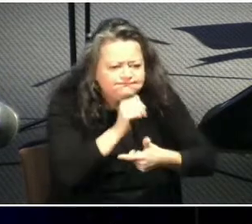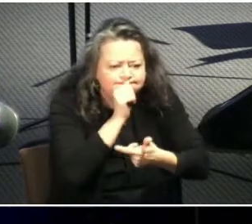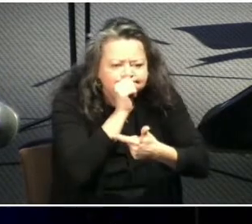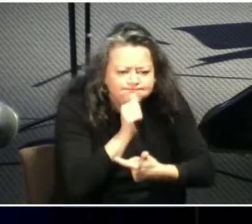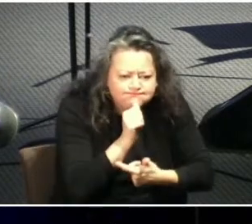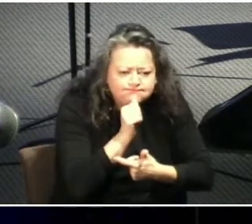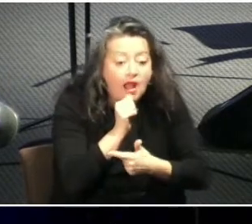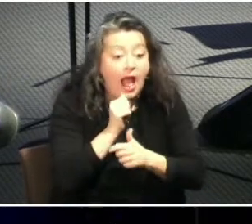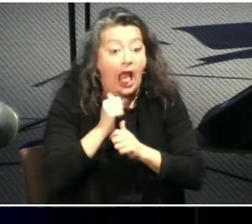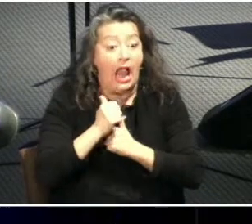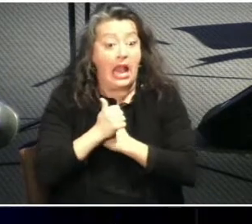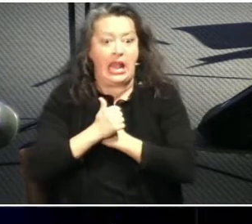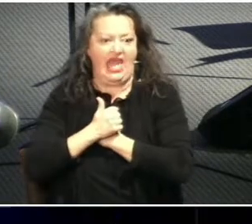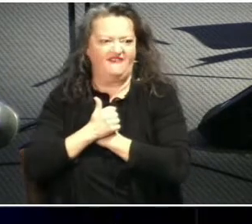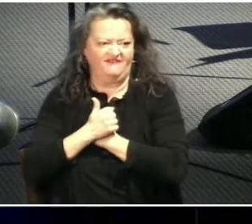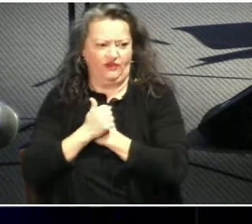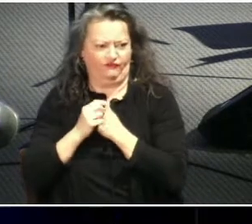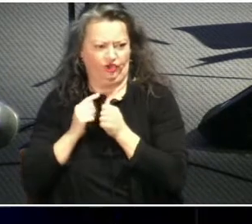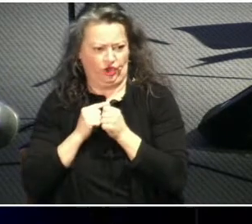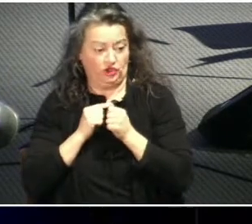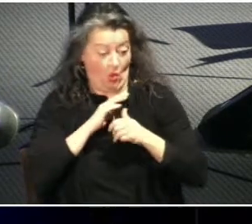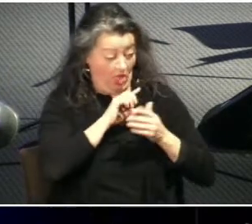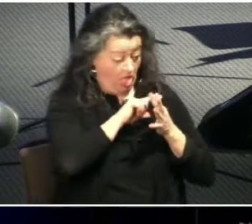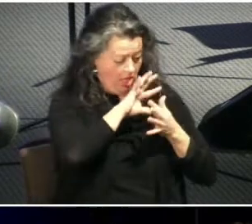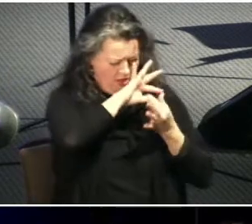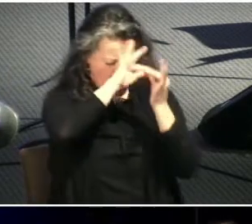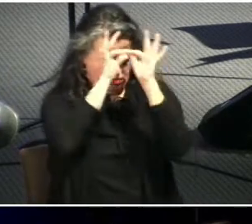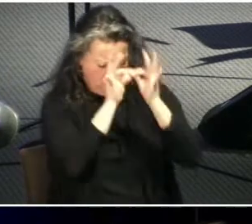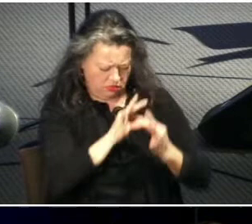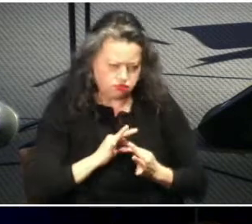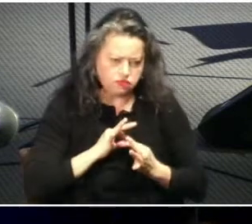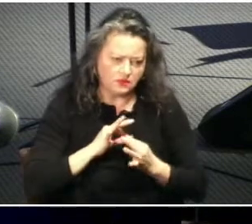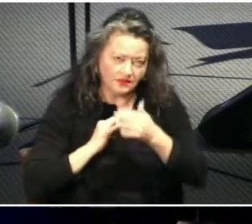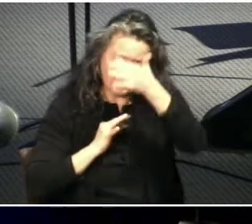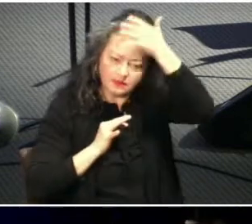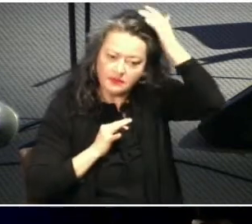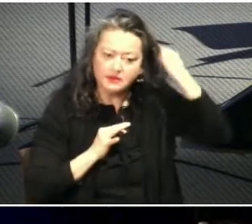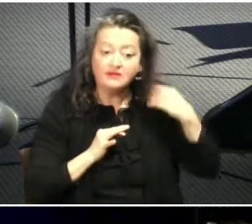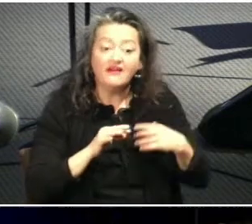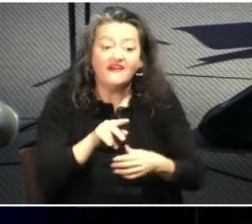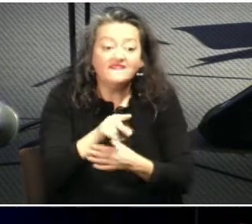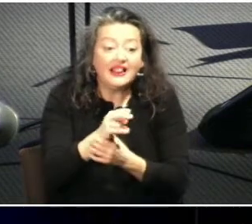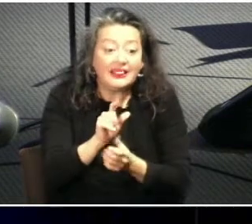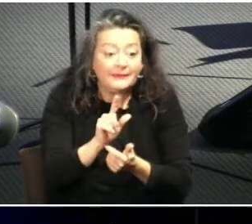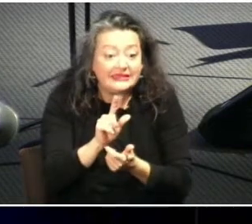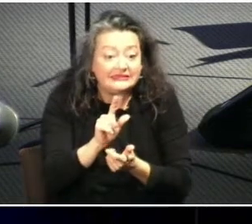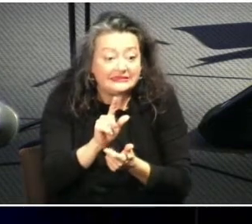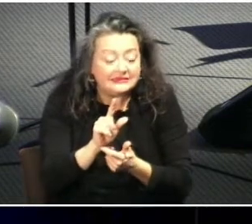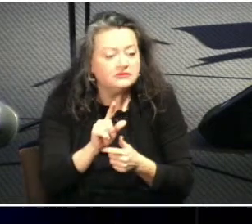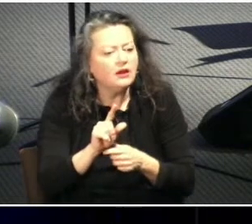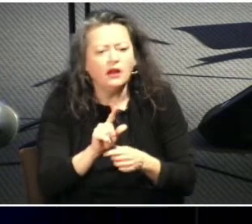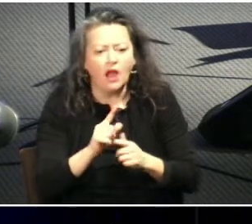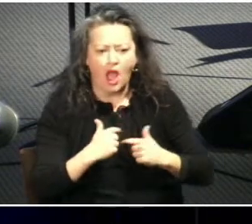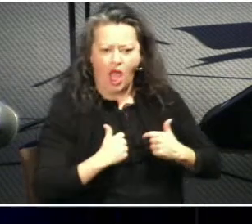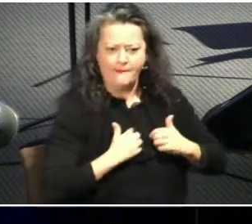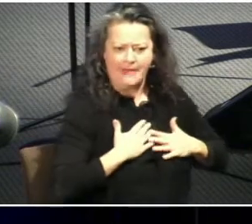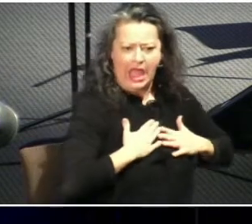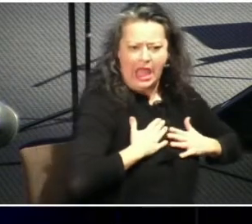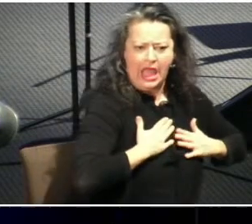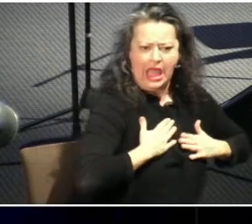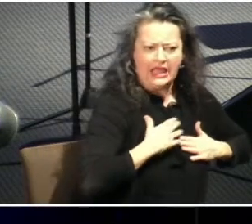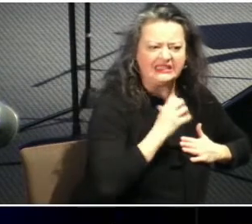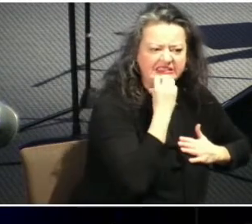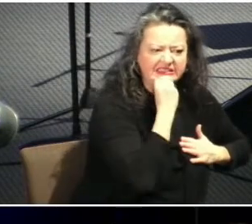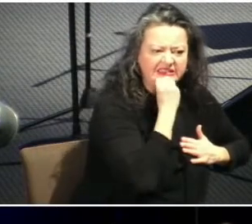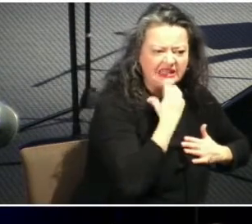on love which binds them all together in perfect unity in philippians he tells us to do nothing out of selfish ambition or vain